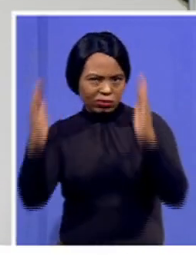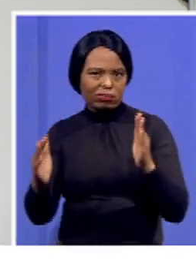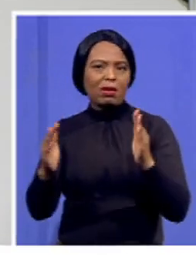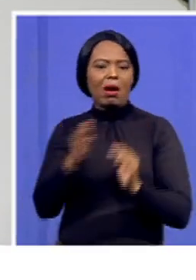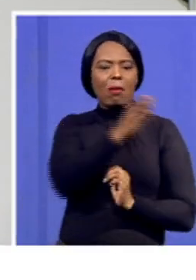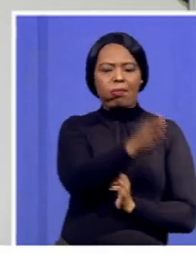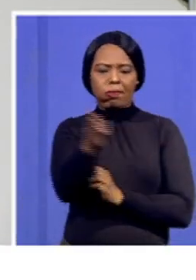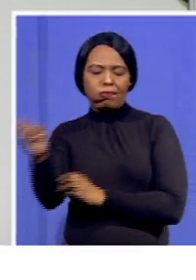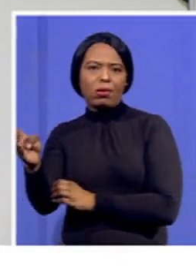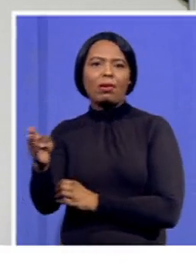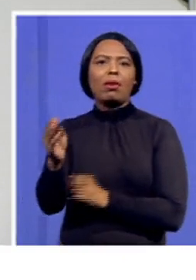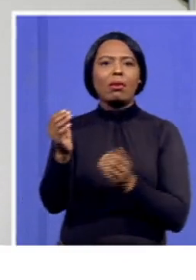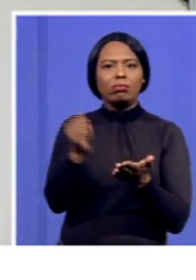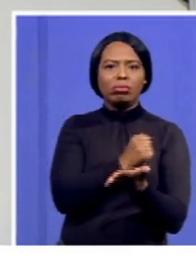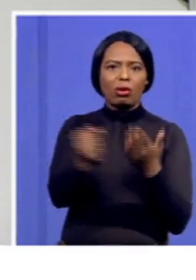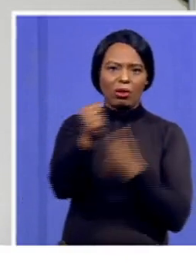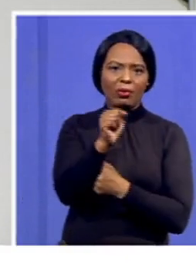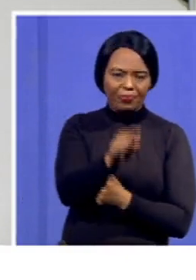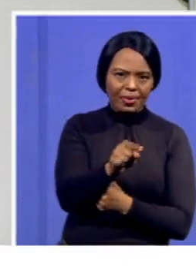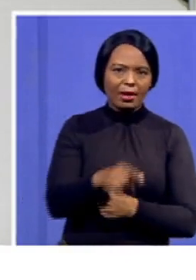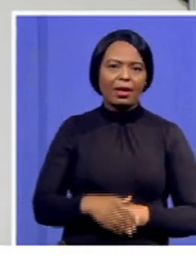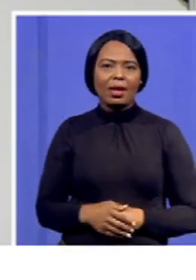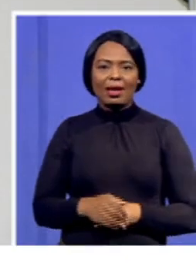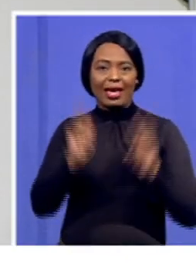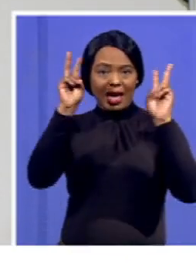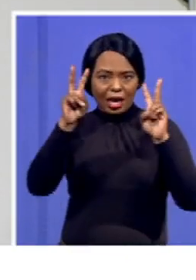We would further look at the transformation of the postal services